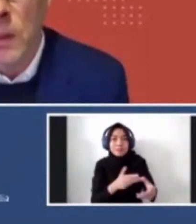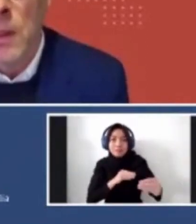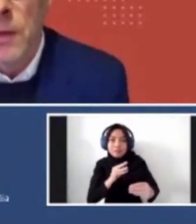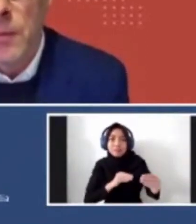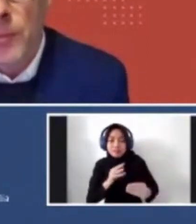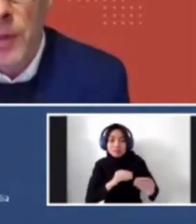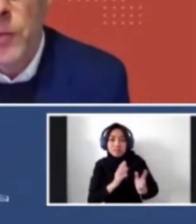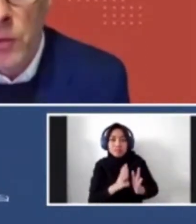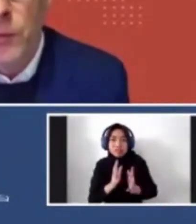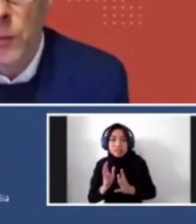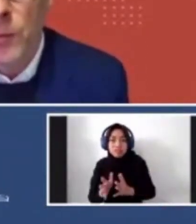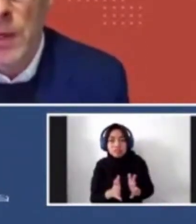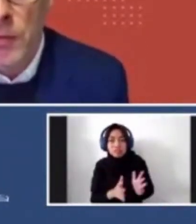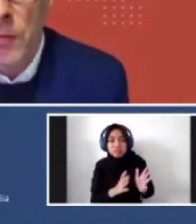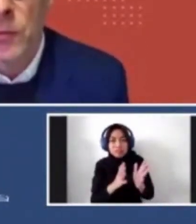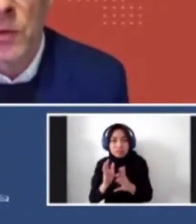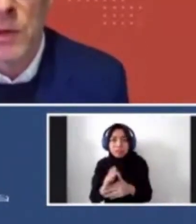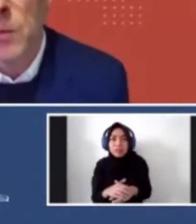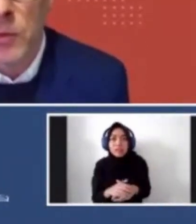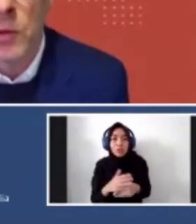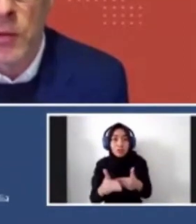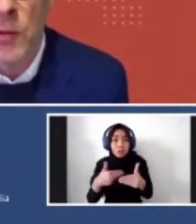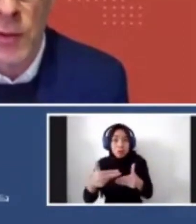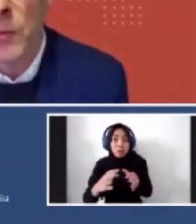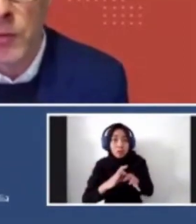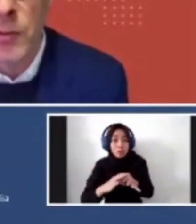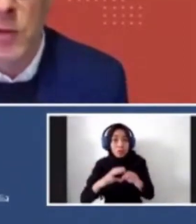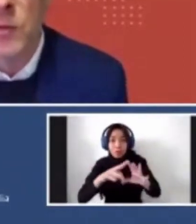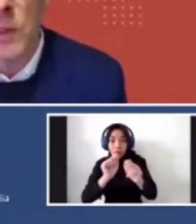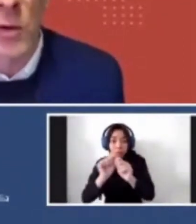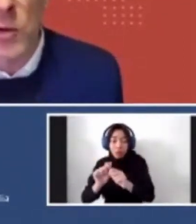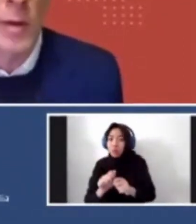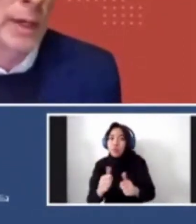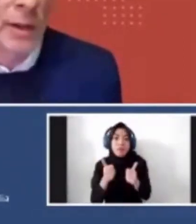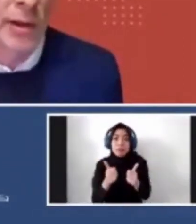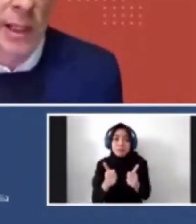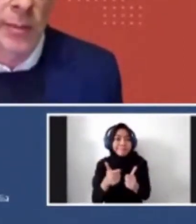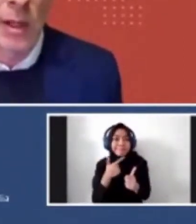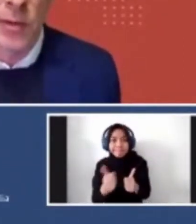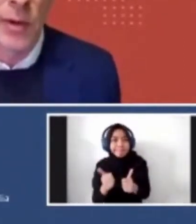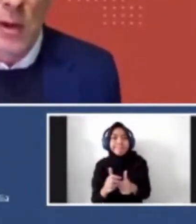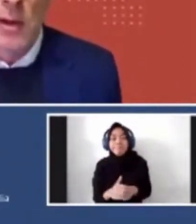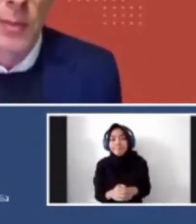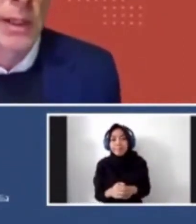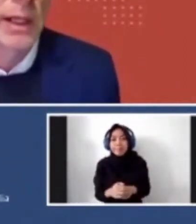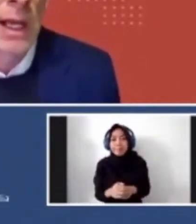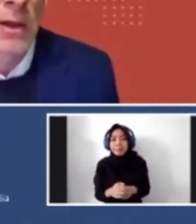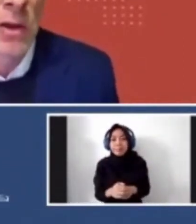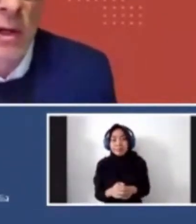with drawing these, these beautiful pastoral drawings and he would do lots of them. was, he couldn't really talk to him, but he just let him go. He was